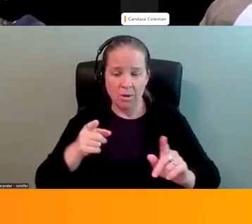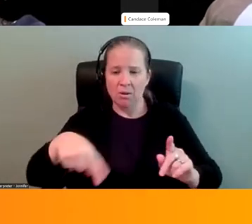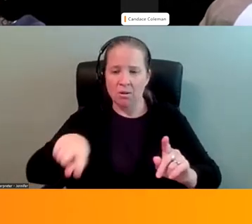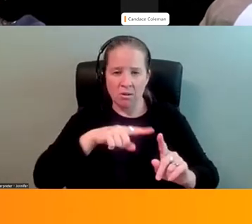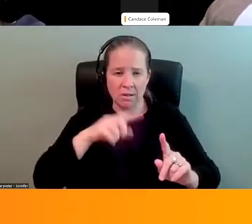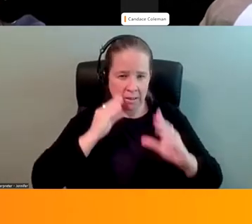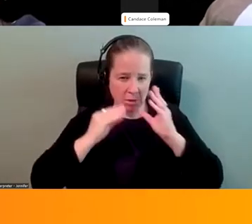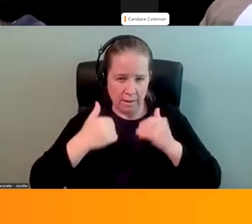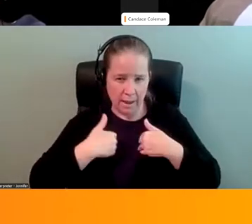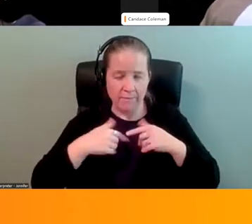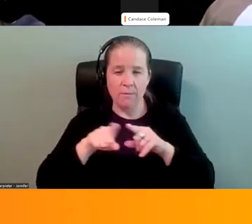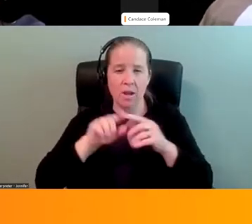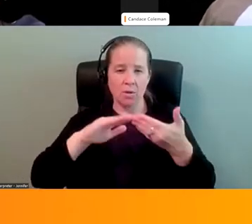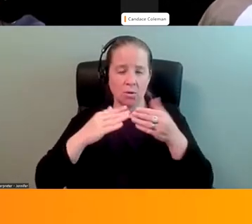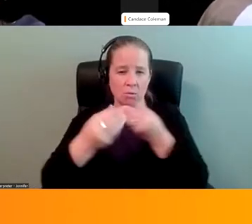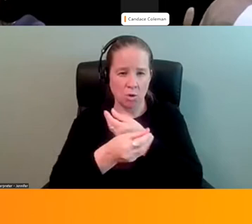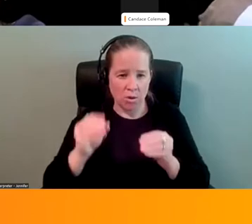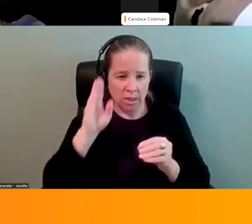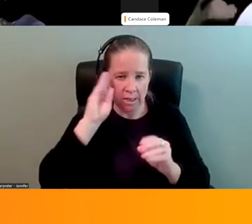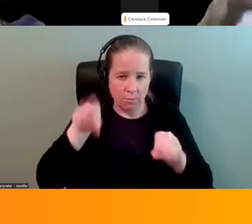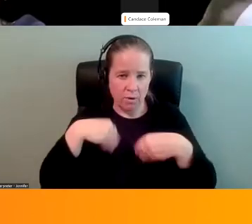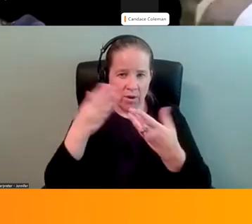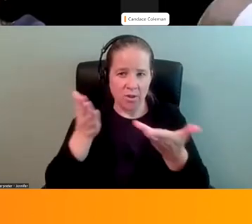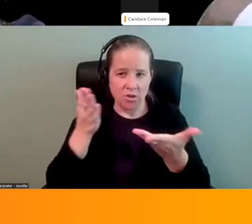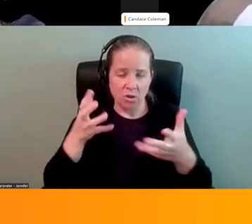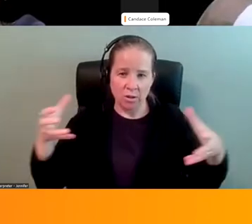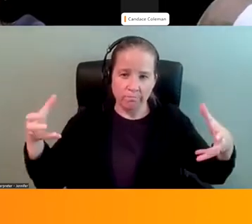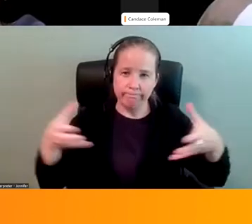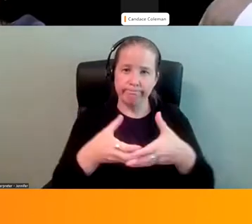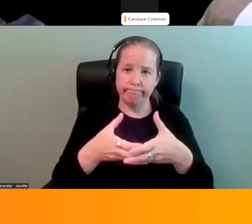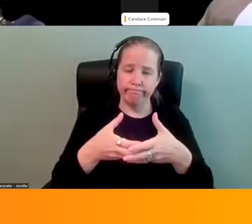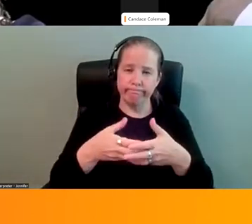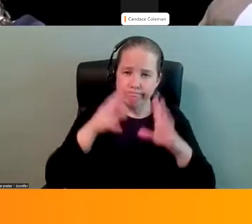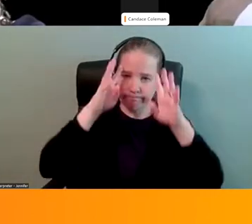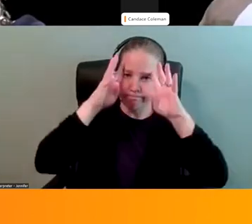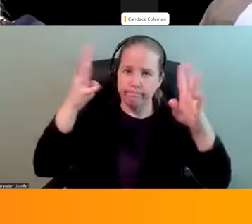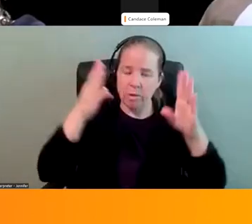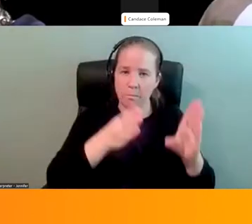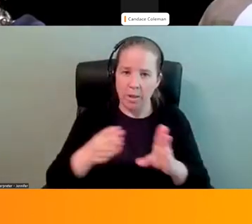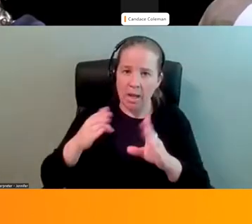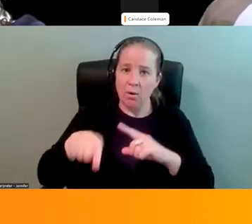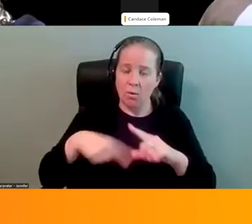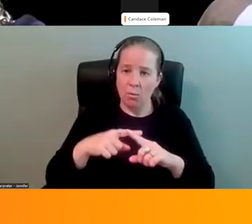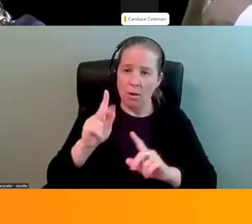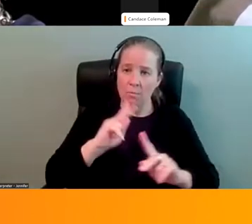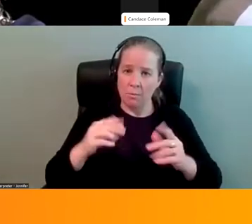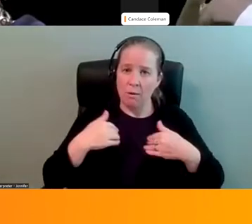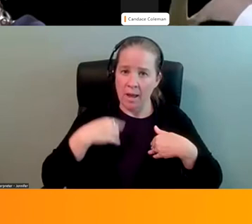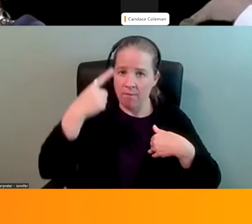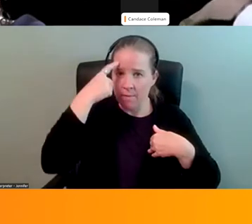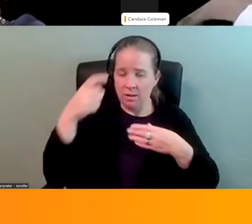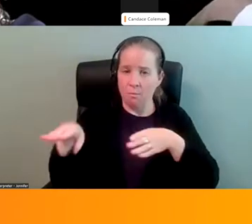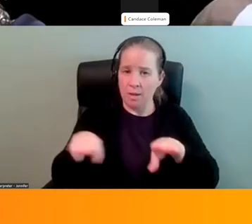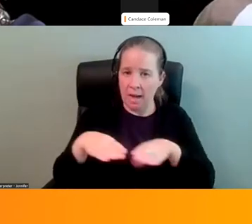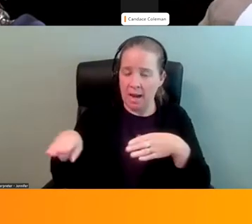and the community organizations that provide the service to come up with a plan when people have mental or behavioral health crisis. So it's not